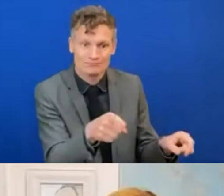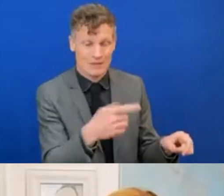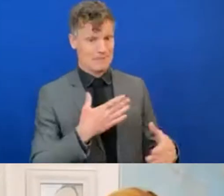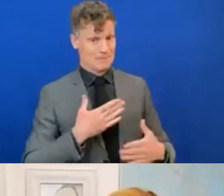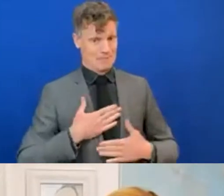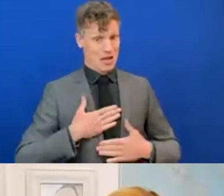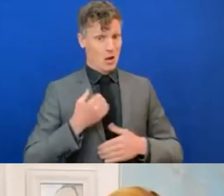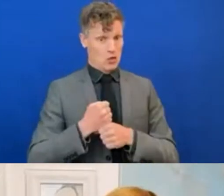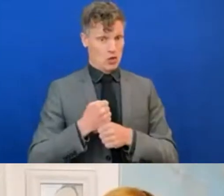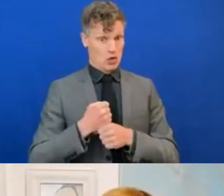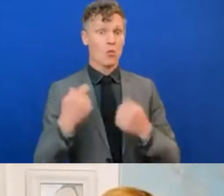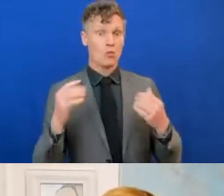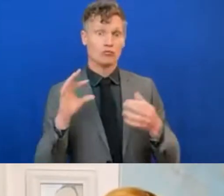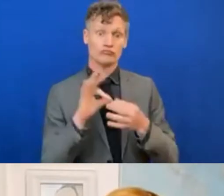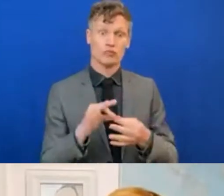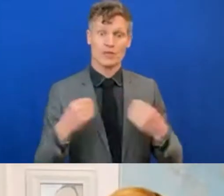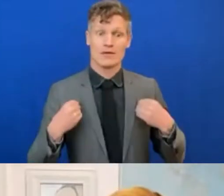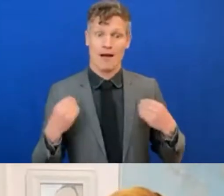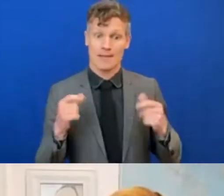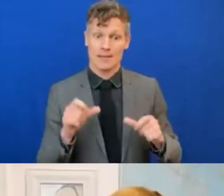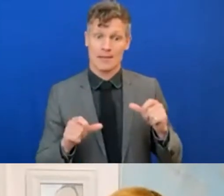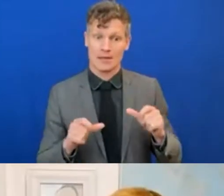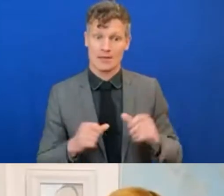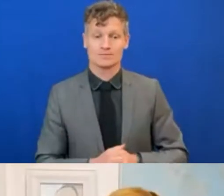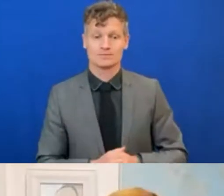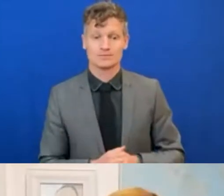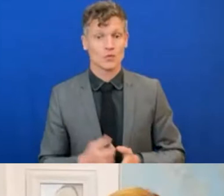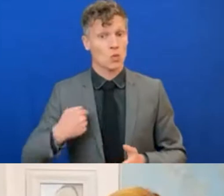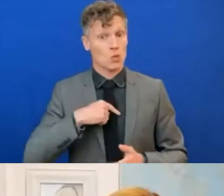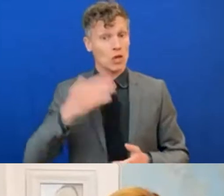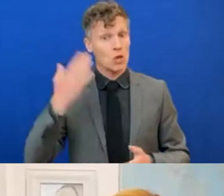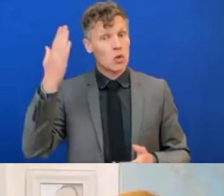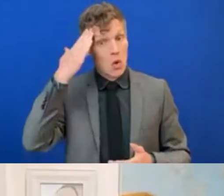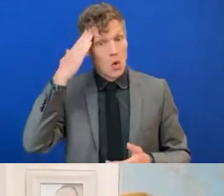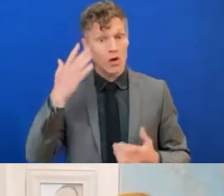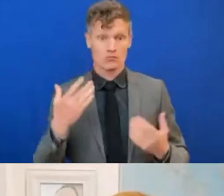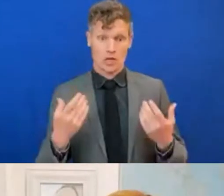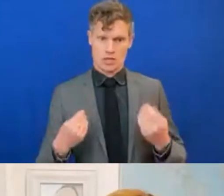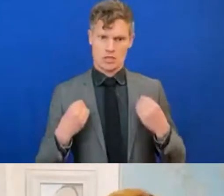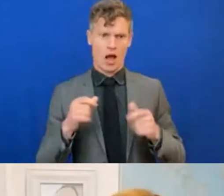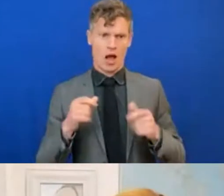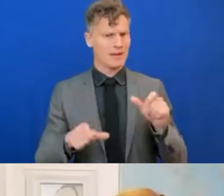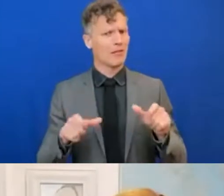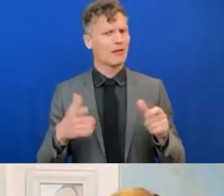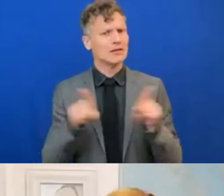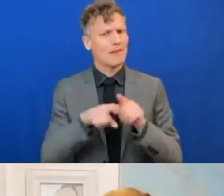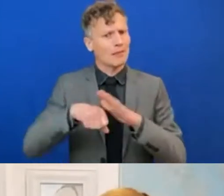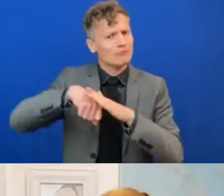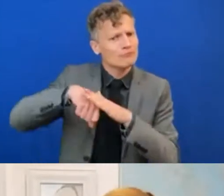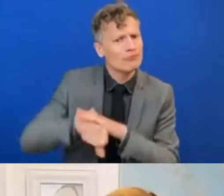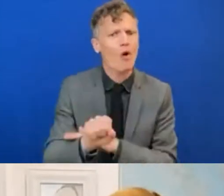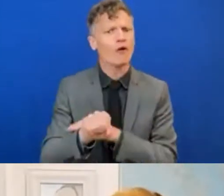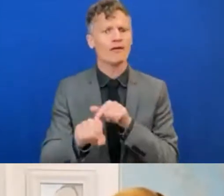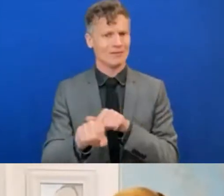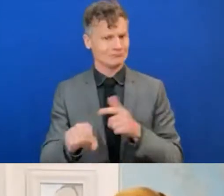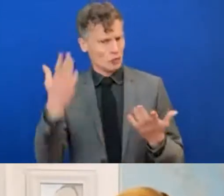young people. Now, what we know generally is that young people are digital natives. What we don't know, or perhaps many of us don't know